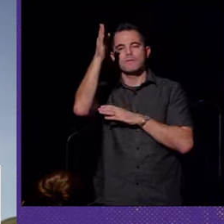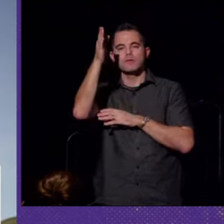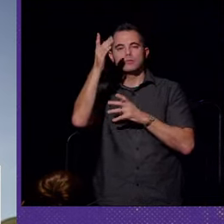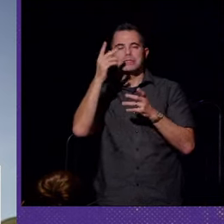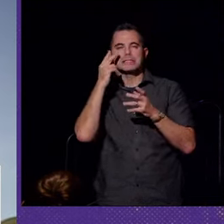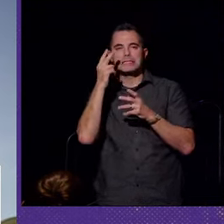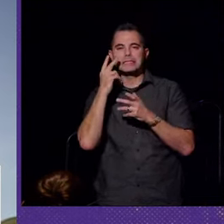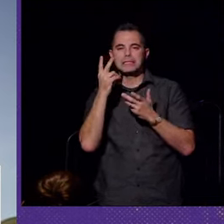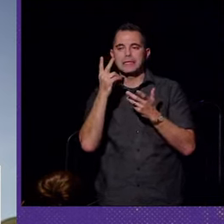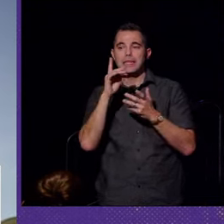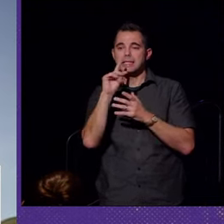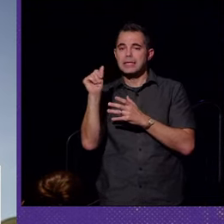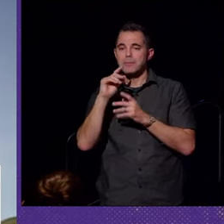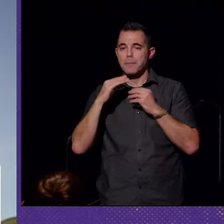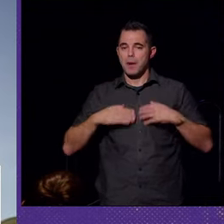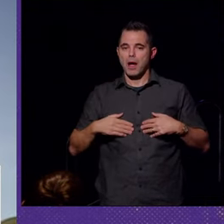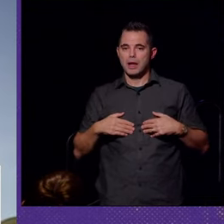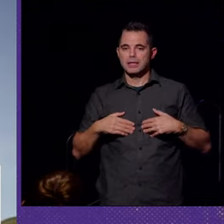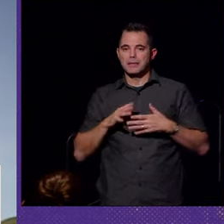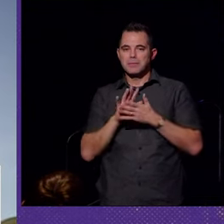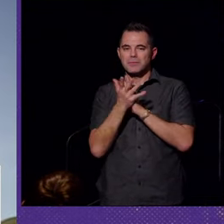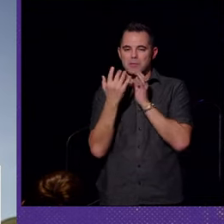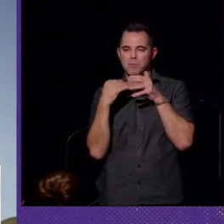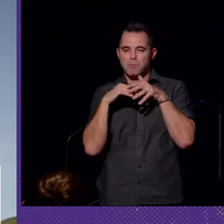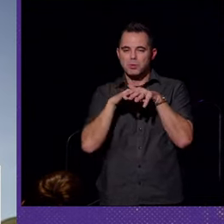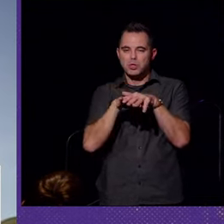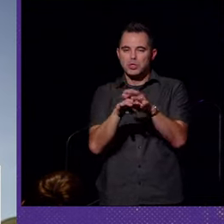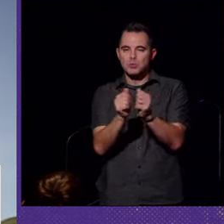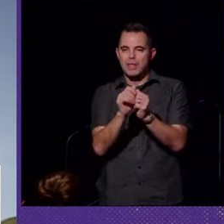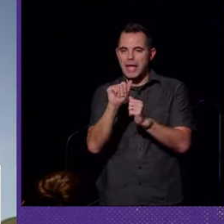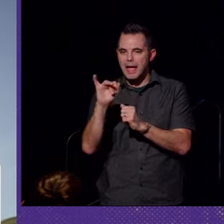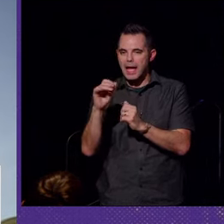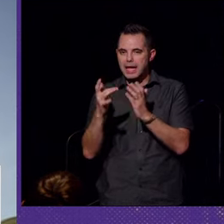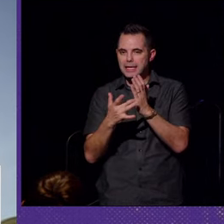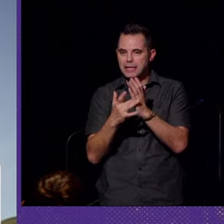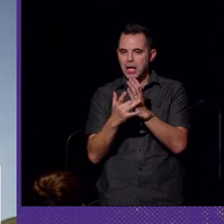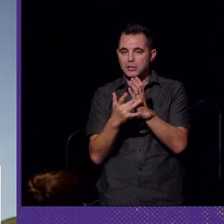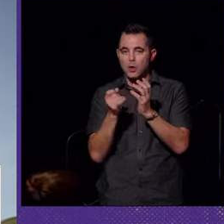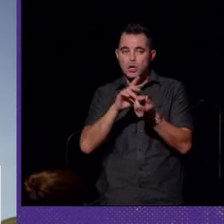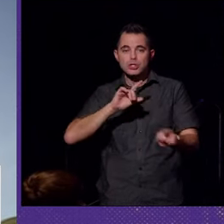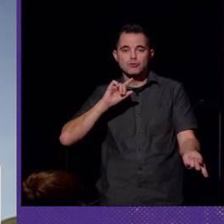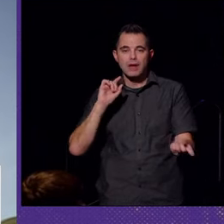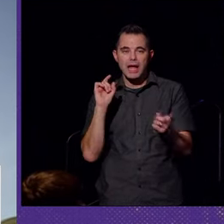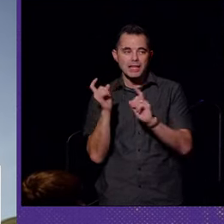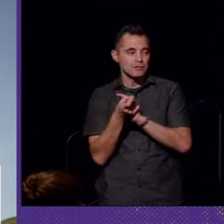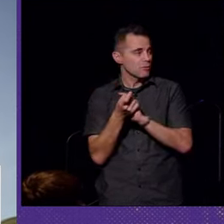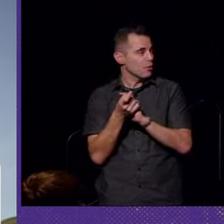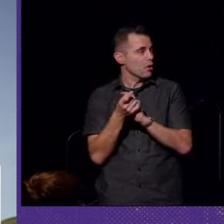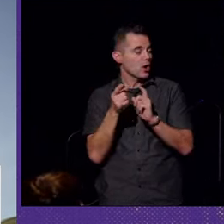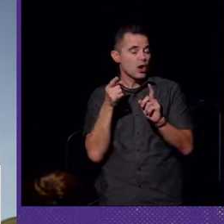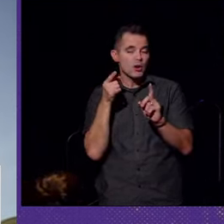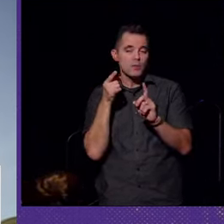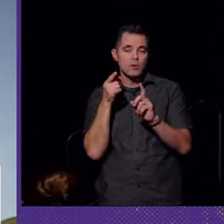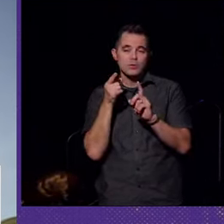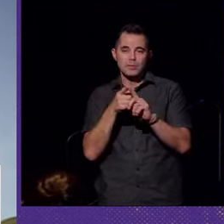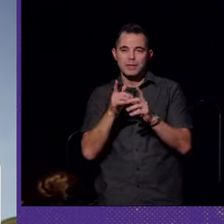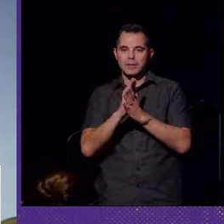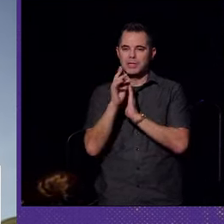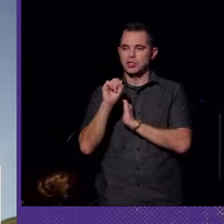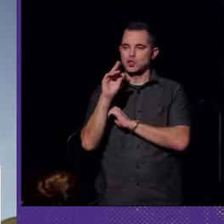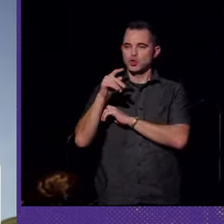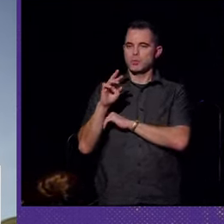speak, the disabled body gets merged with AI technology or transformed to a prosthetic superhuman.